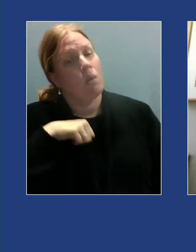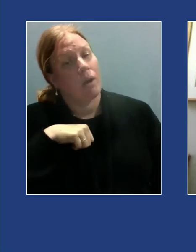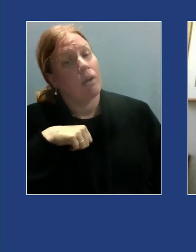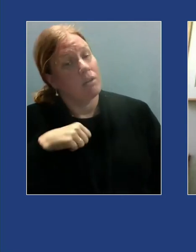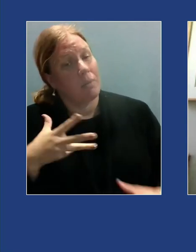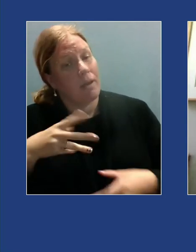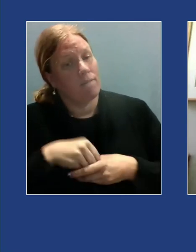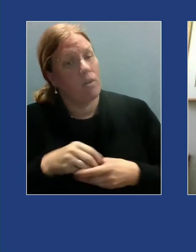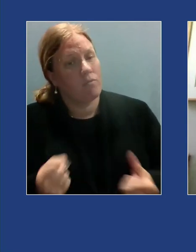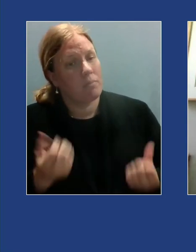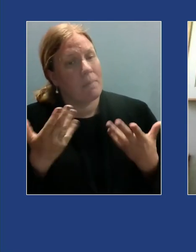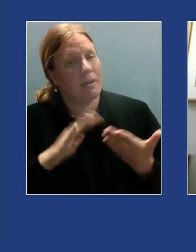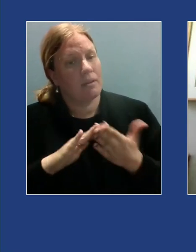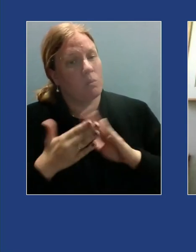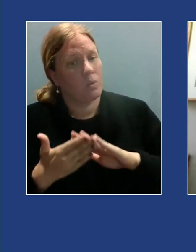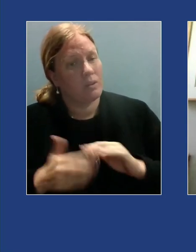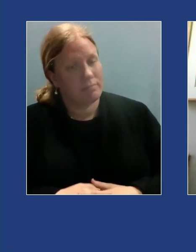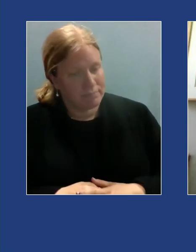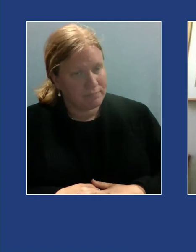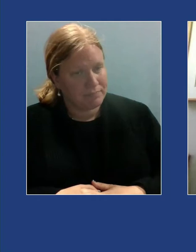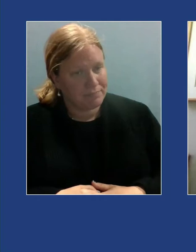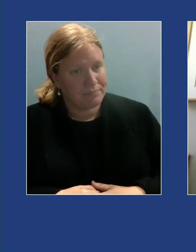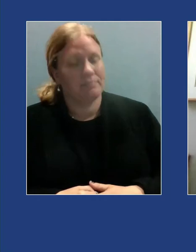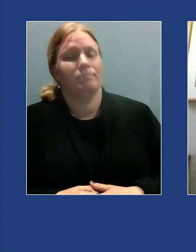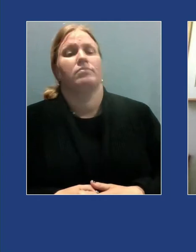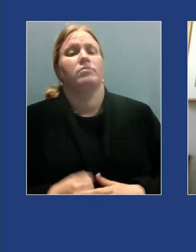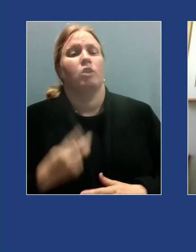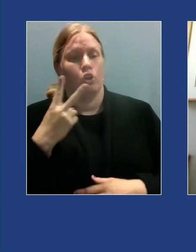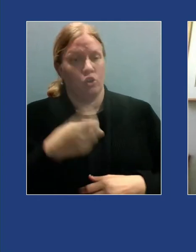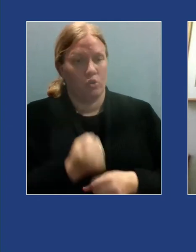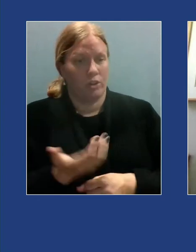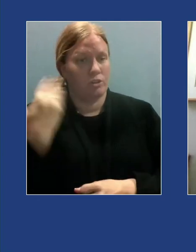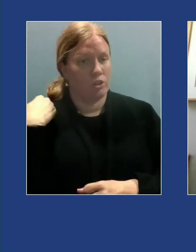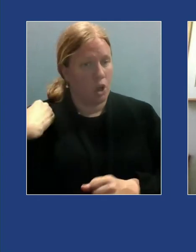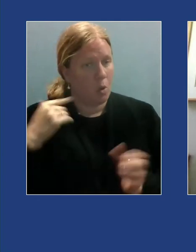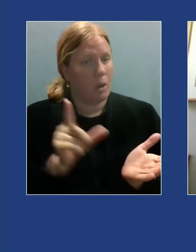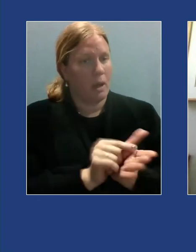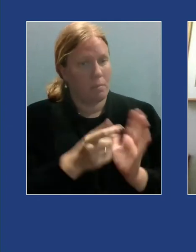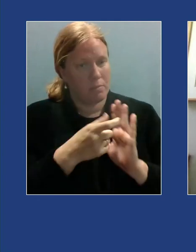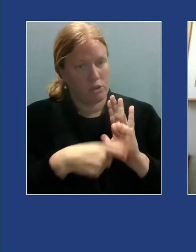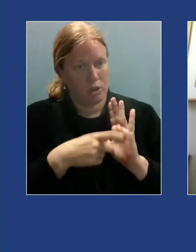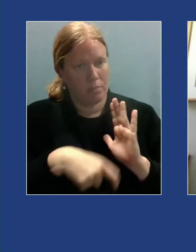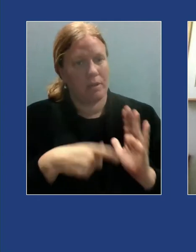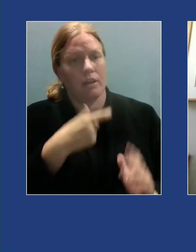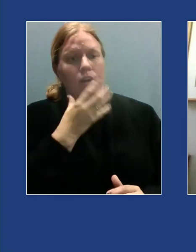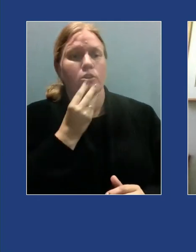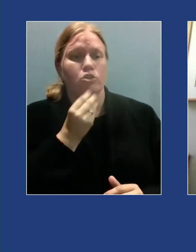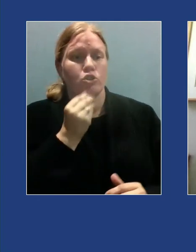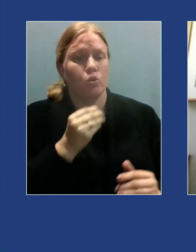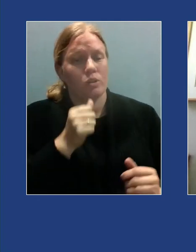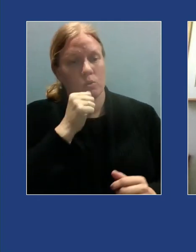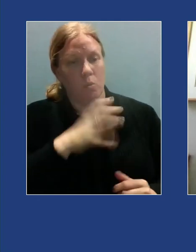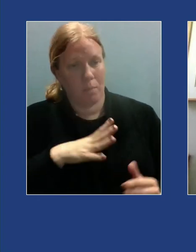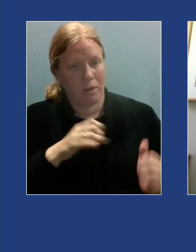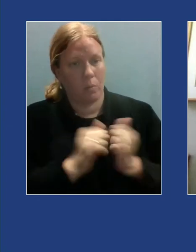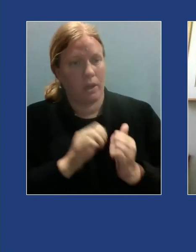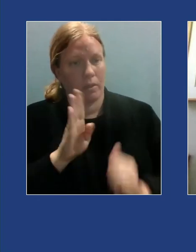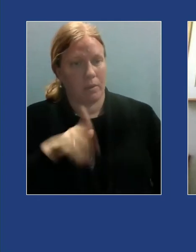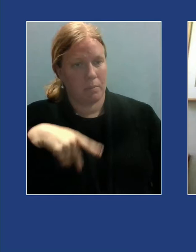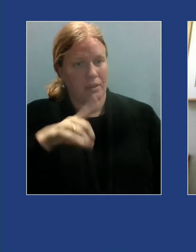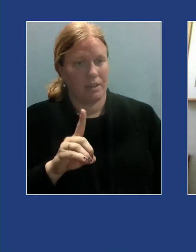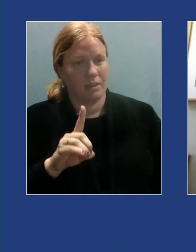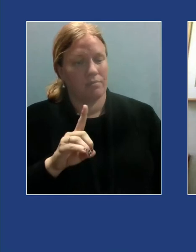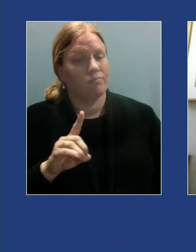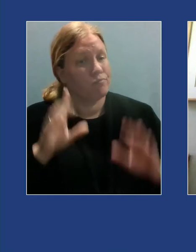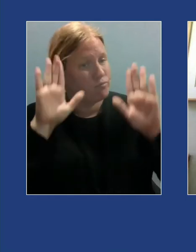number of communities around two years ago I published an article on being a Jewish woman with BPD I got a lot of great